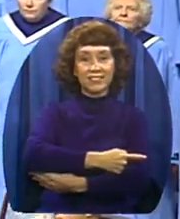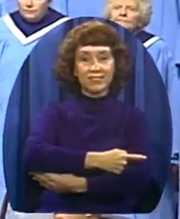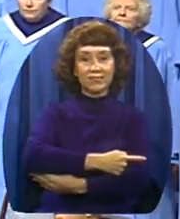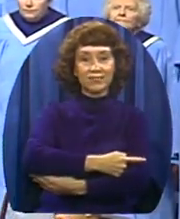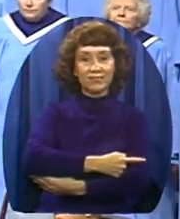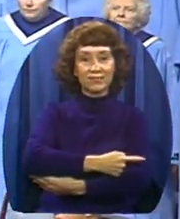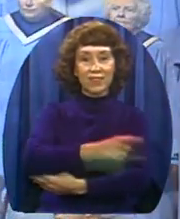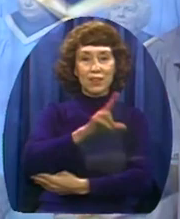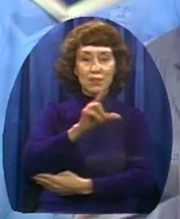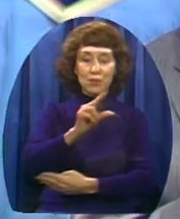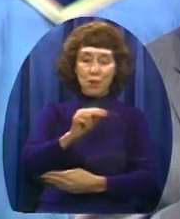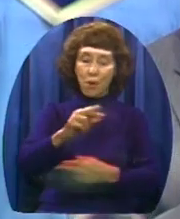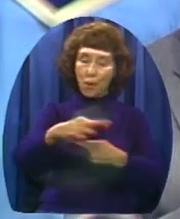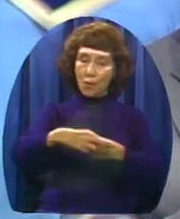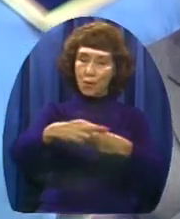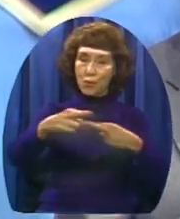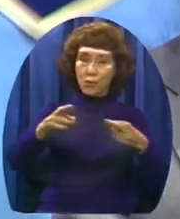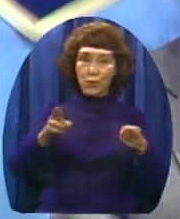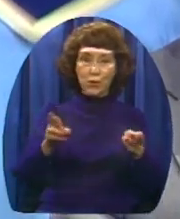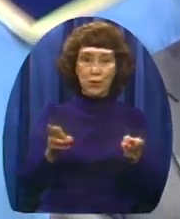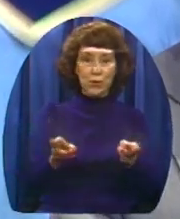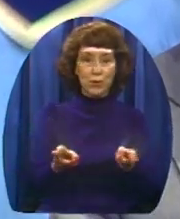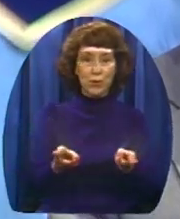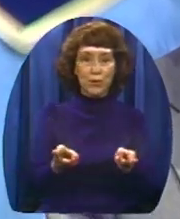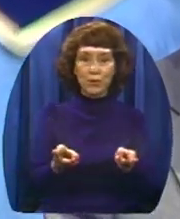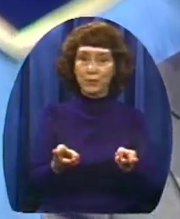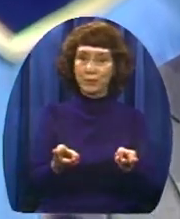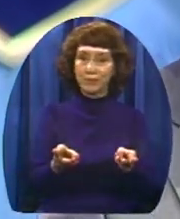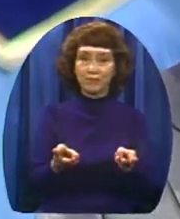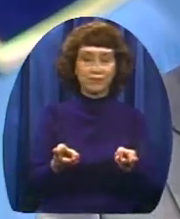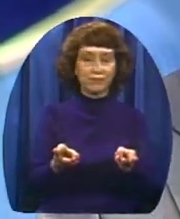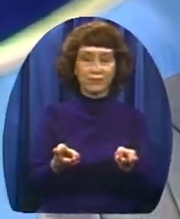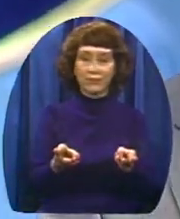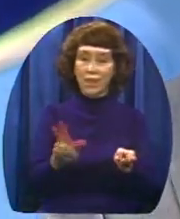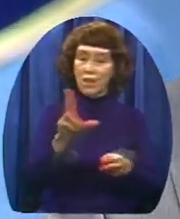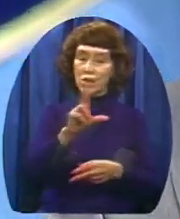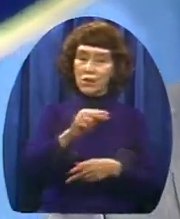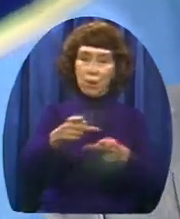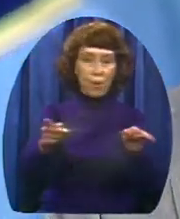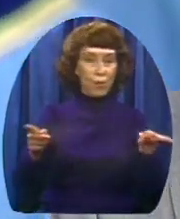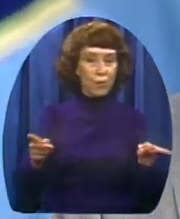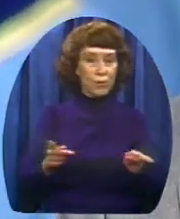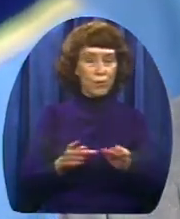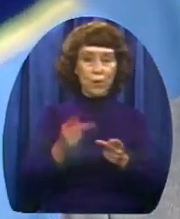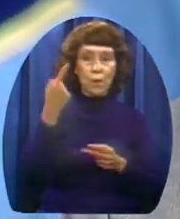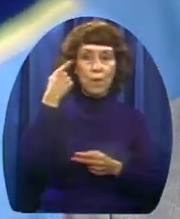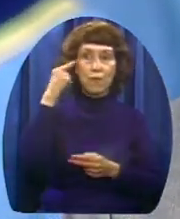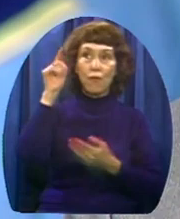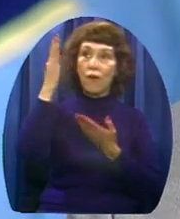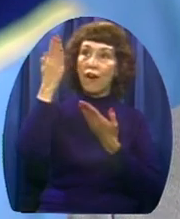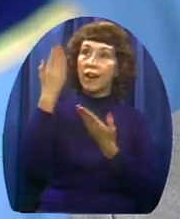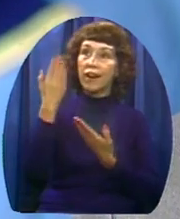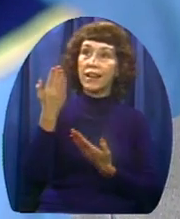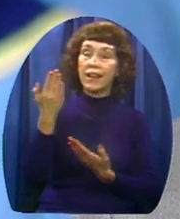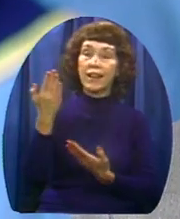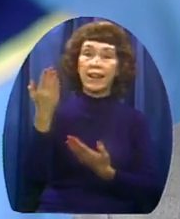No room, no room for Him